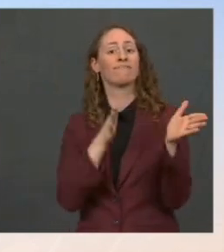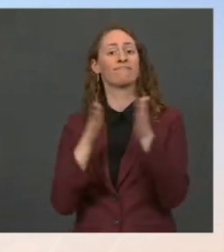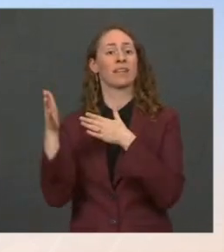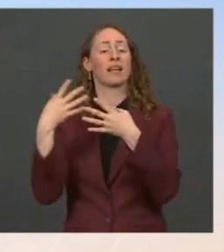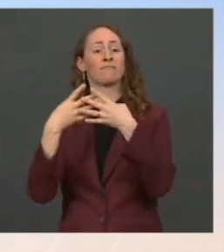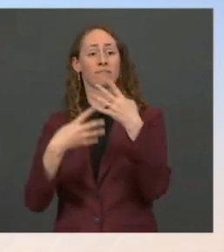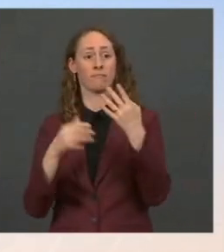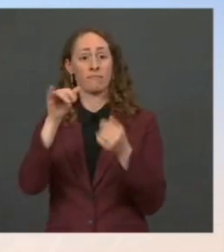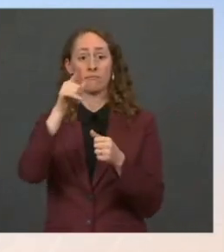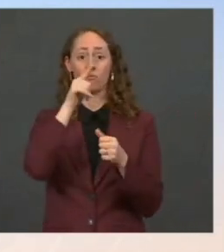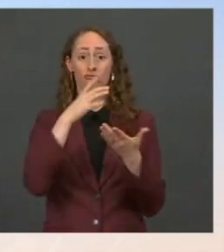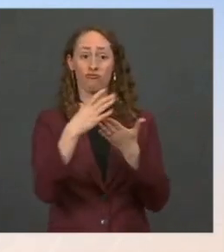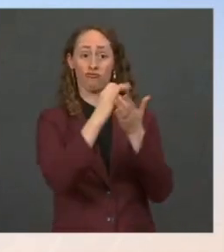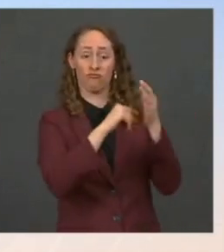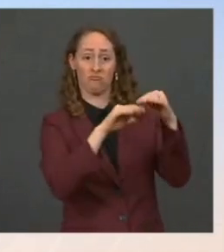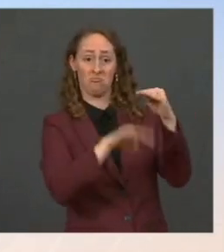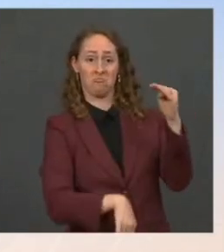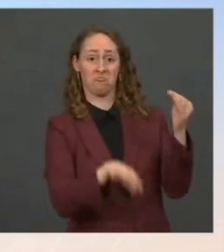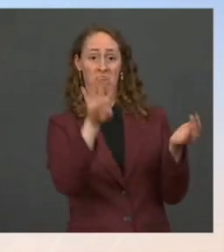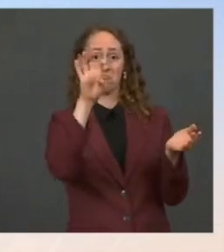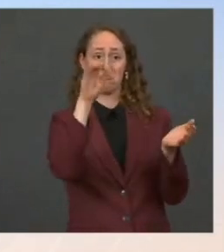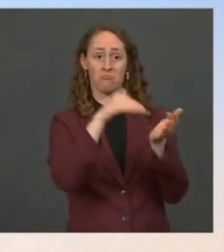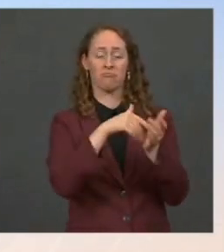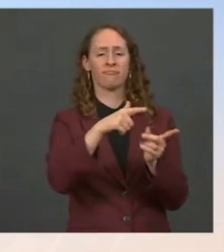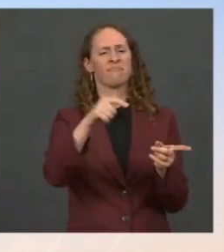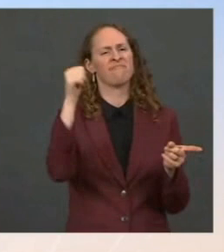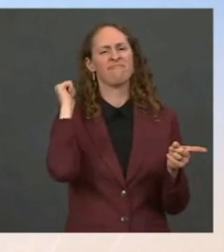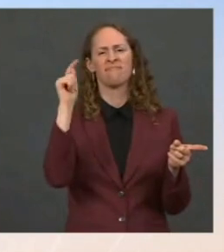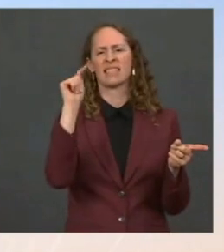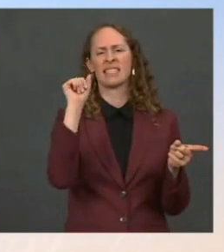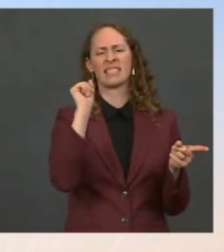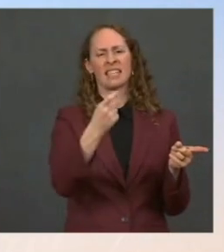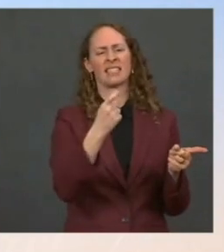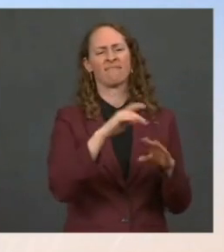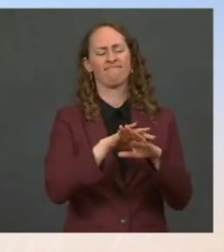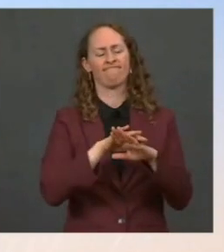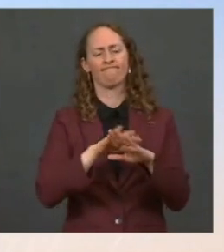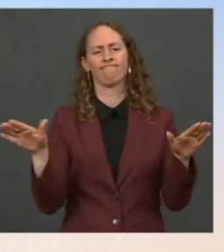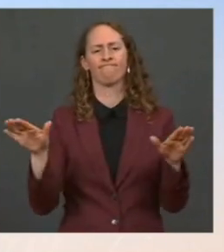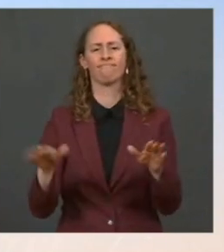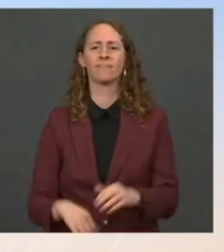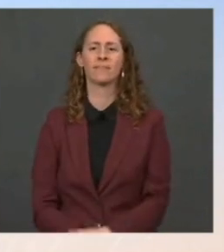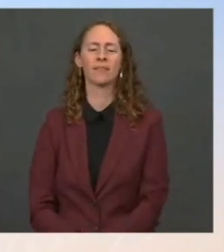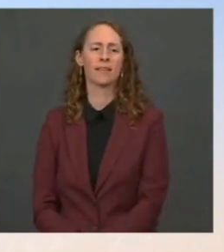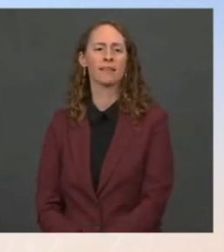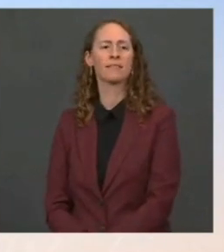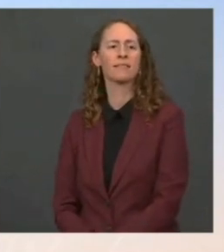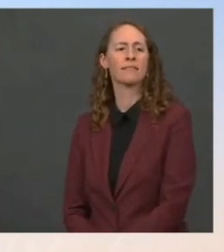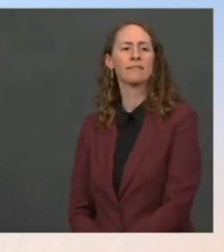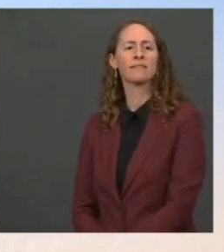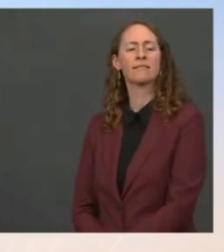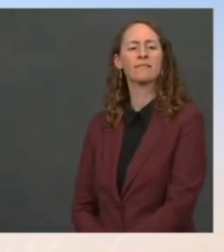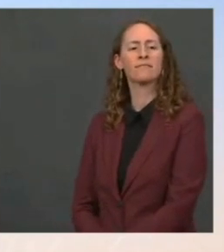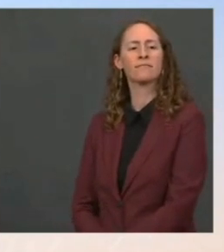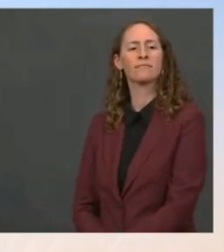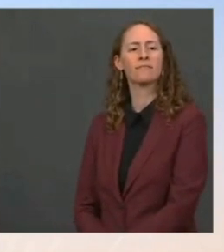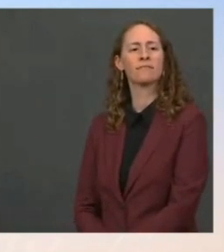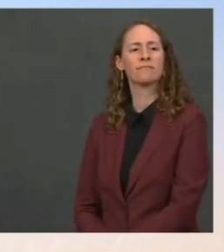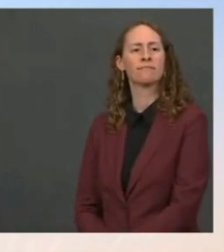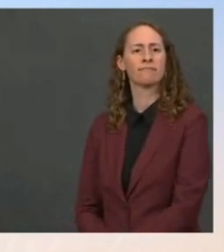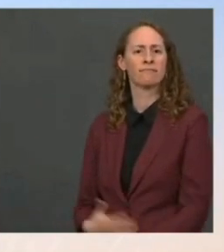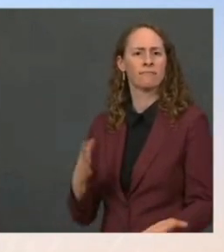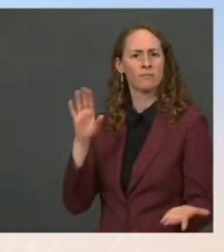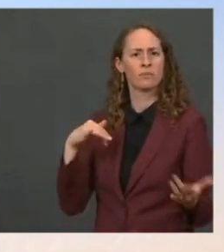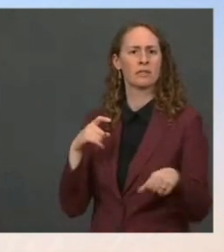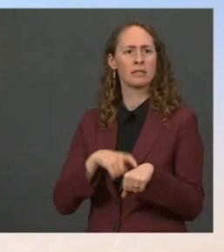taxes is his primary red line. And you've talked a lot about urgency in passing the bill. Yesterday, you said time